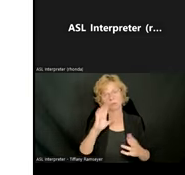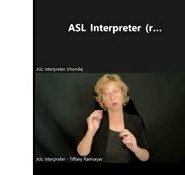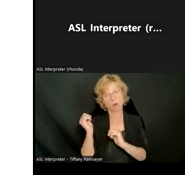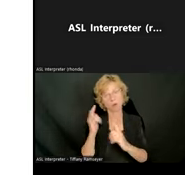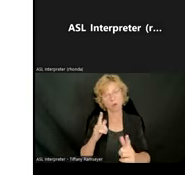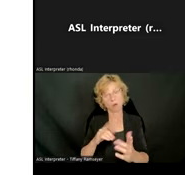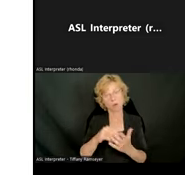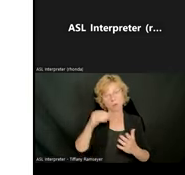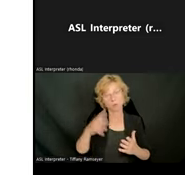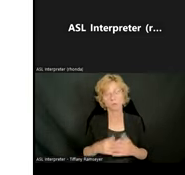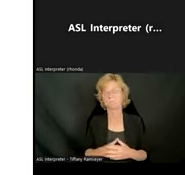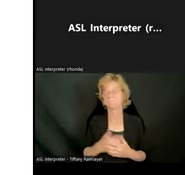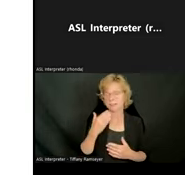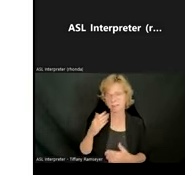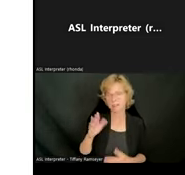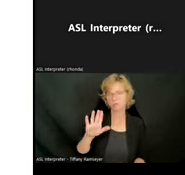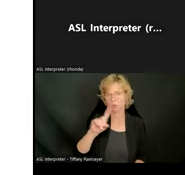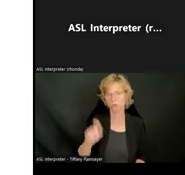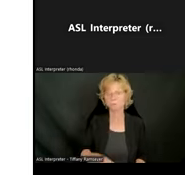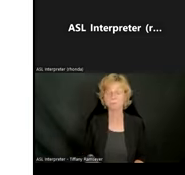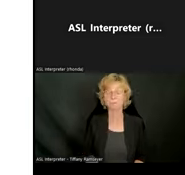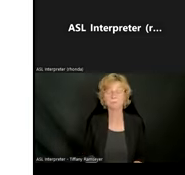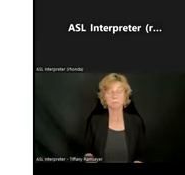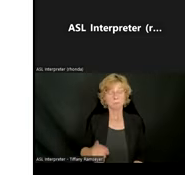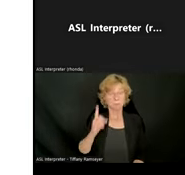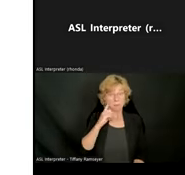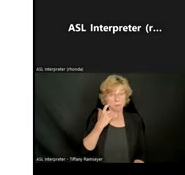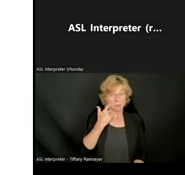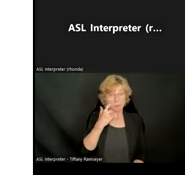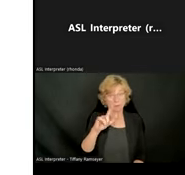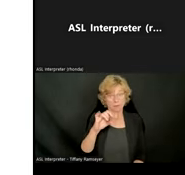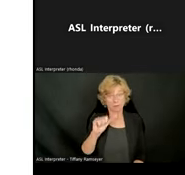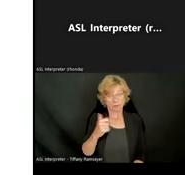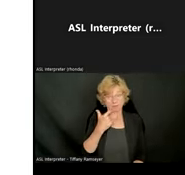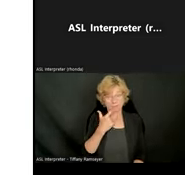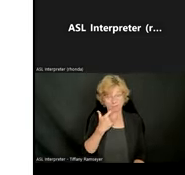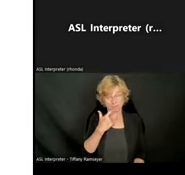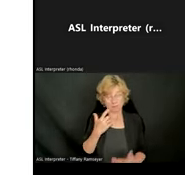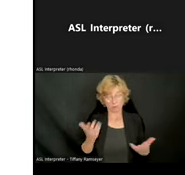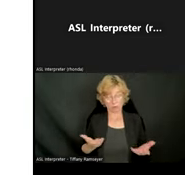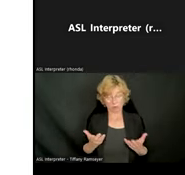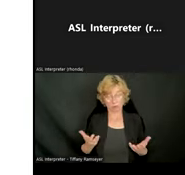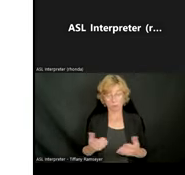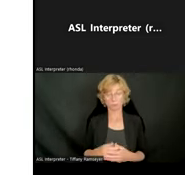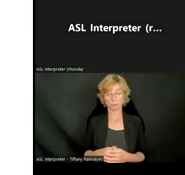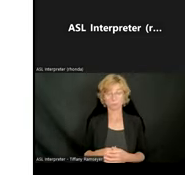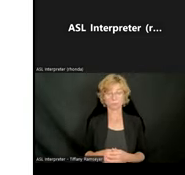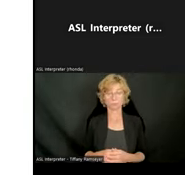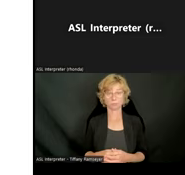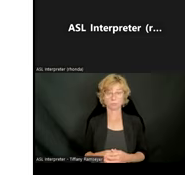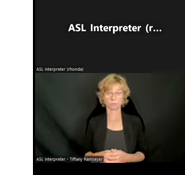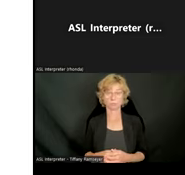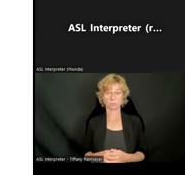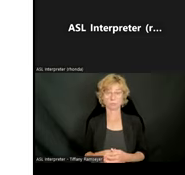question. I think, really, as Lisa mentioned earlier in this session, that the availability